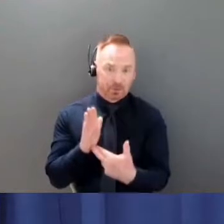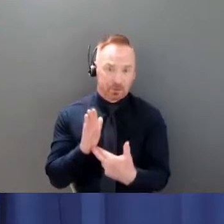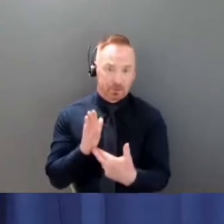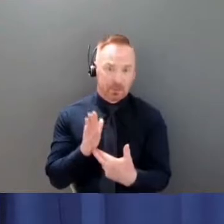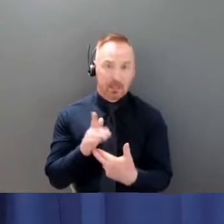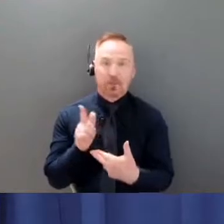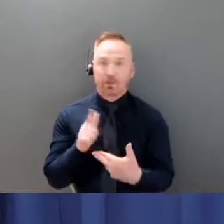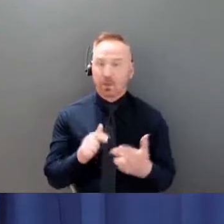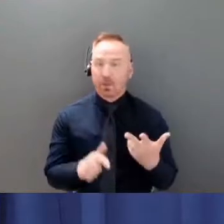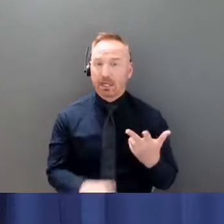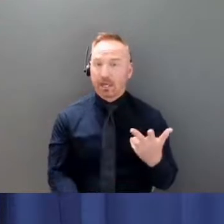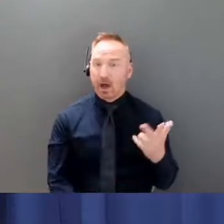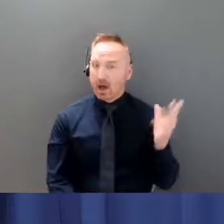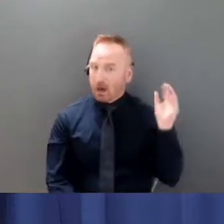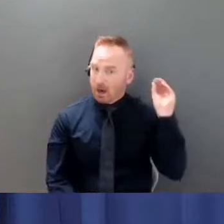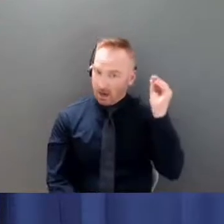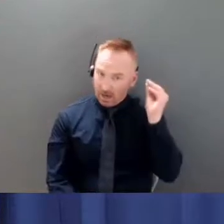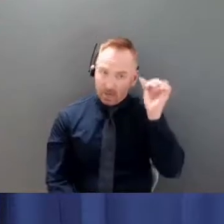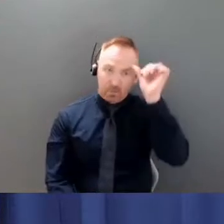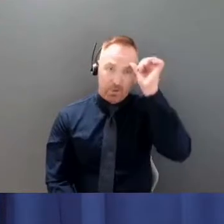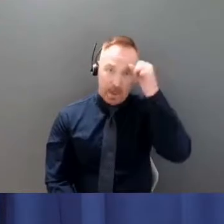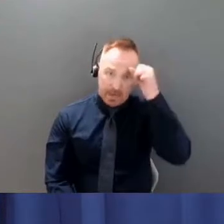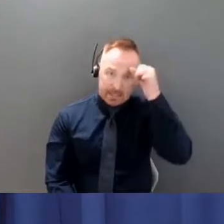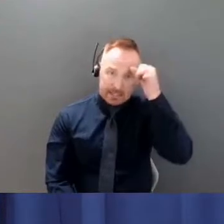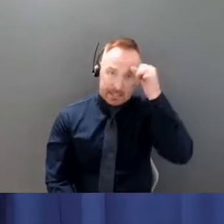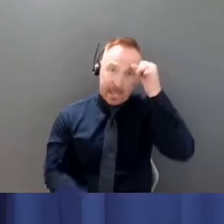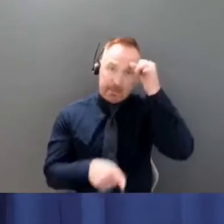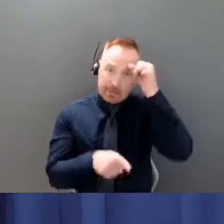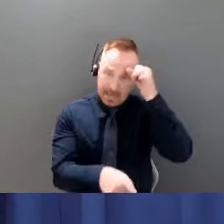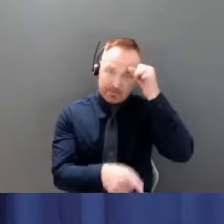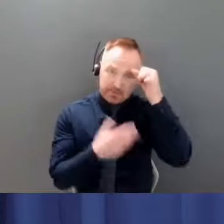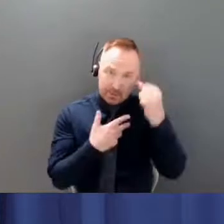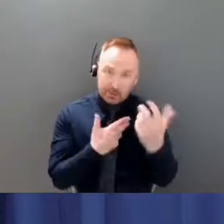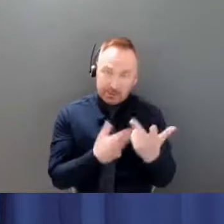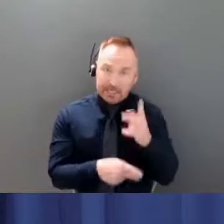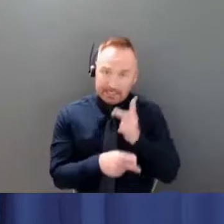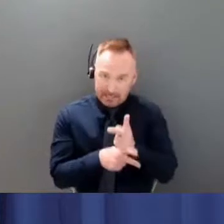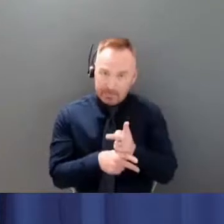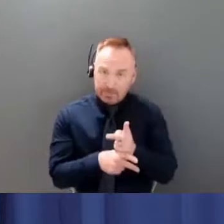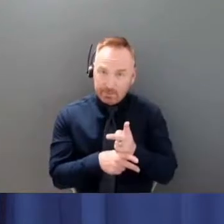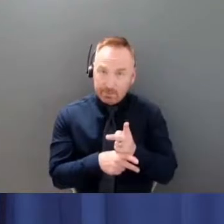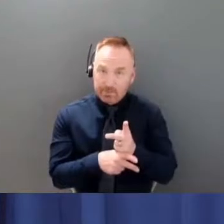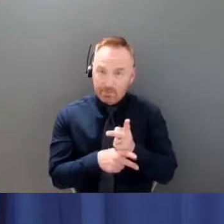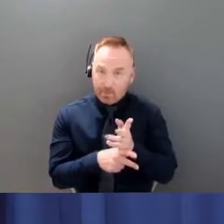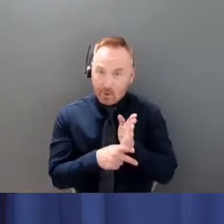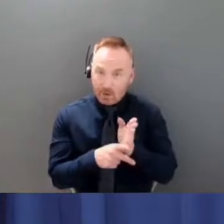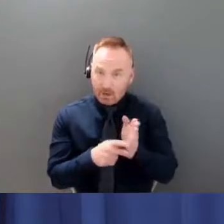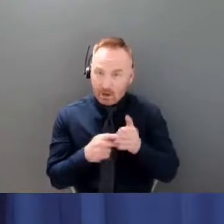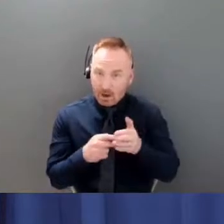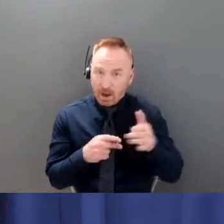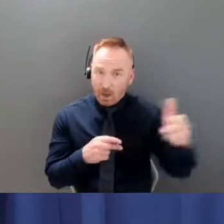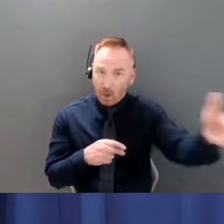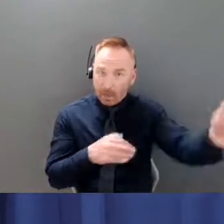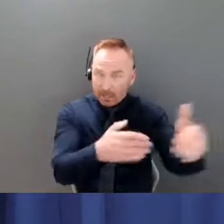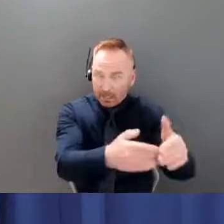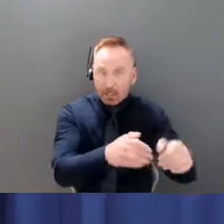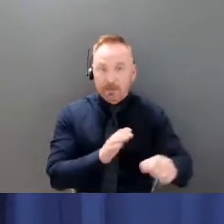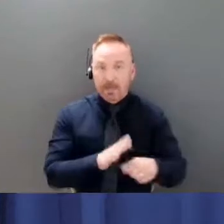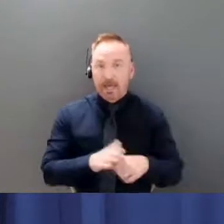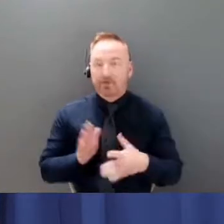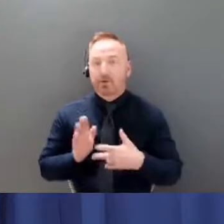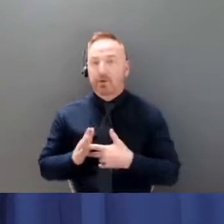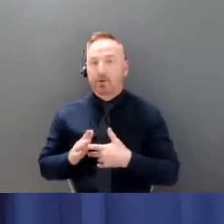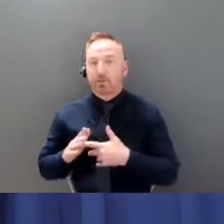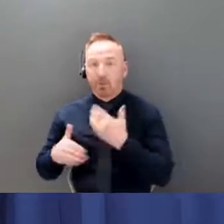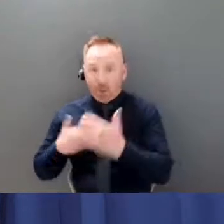maintain for the future. So there are resource considerations, there's processes, rehearsals, practices, and